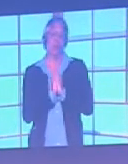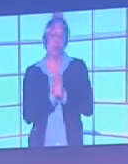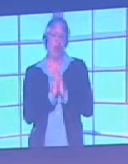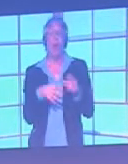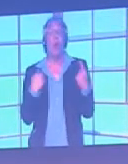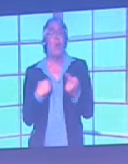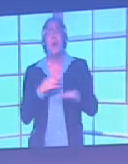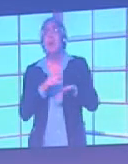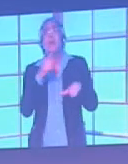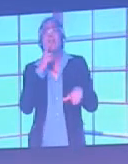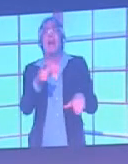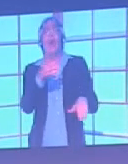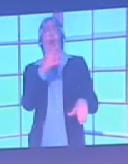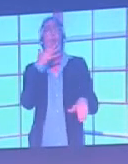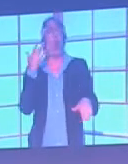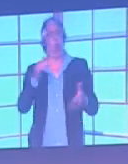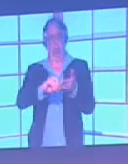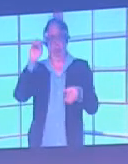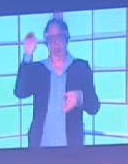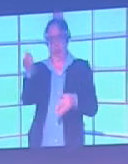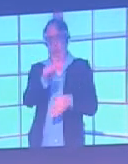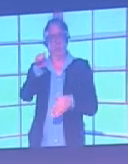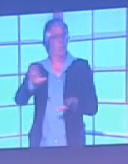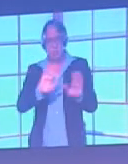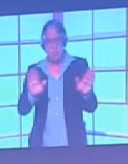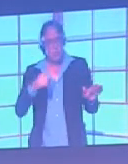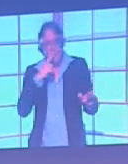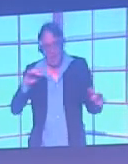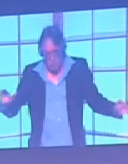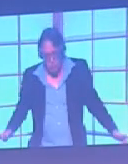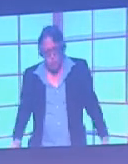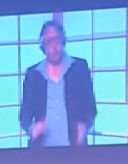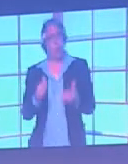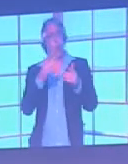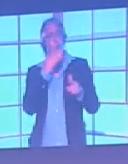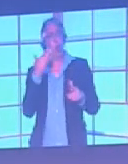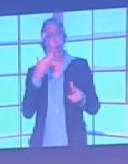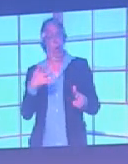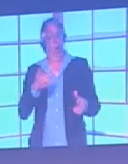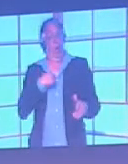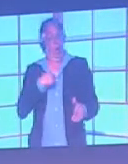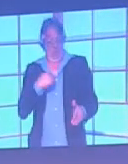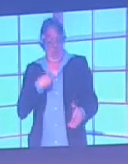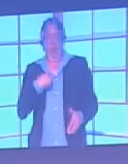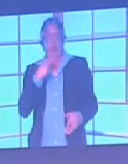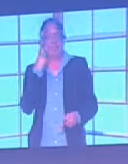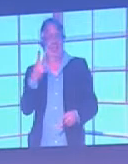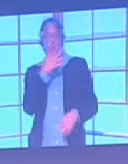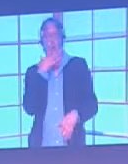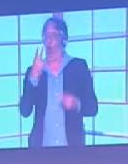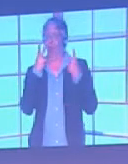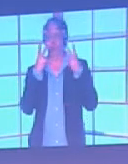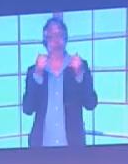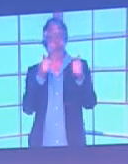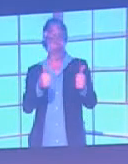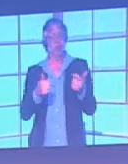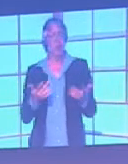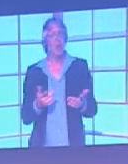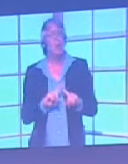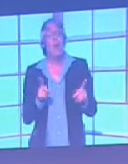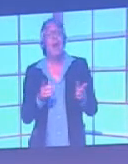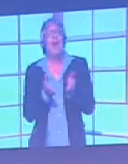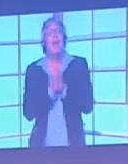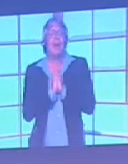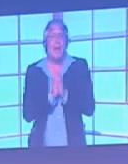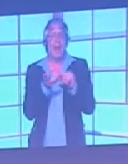saying, don't use colour. We're saying, do use colour. I'm not colour blind, and it's fantastic. What I am saying is, if you're going to use